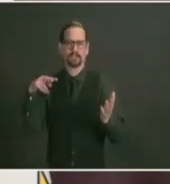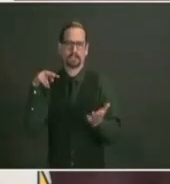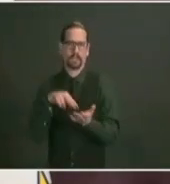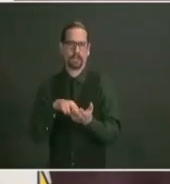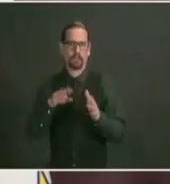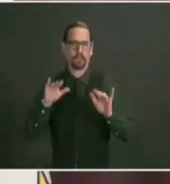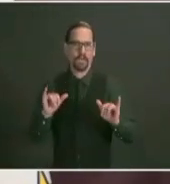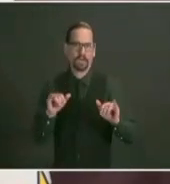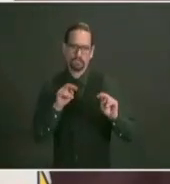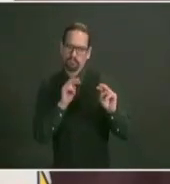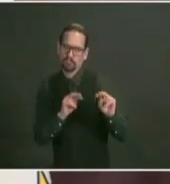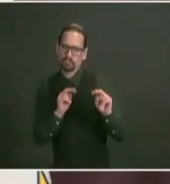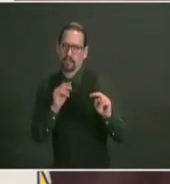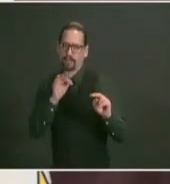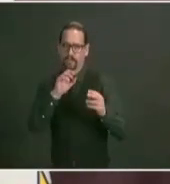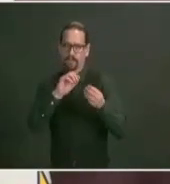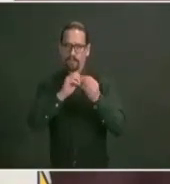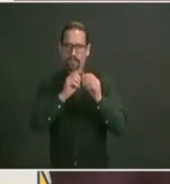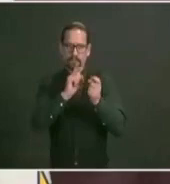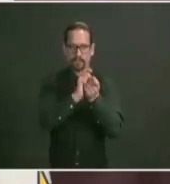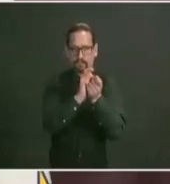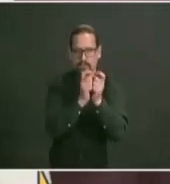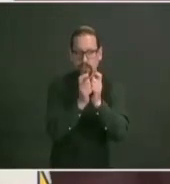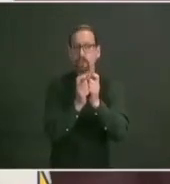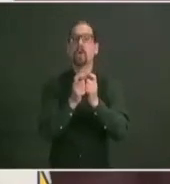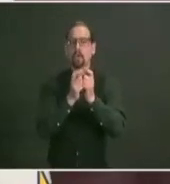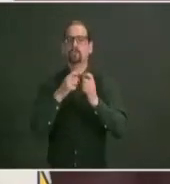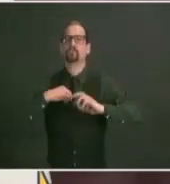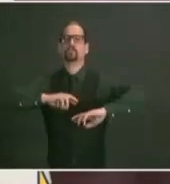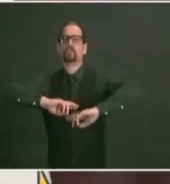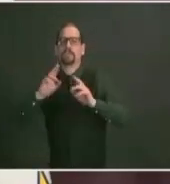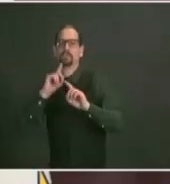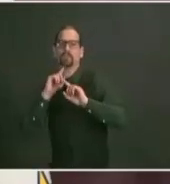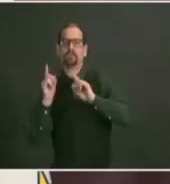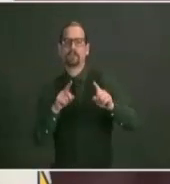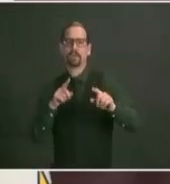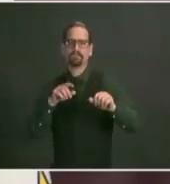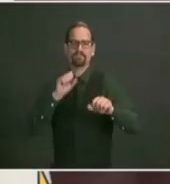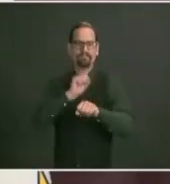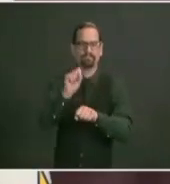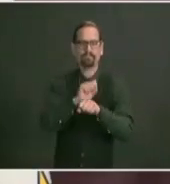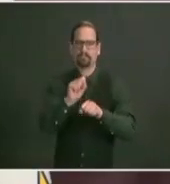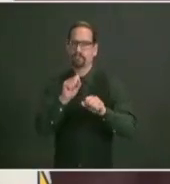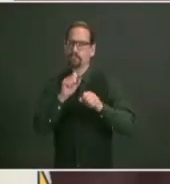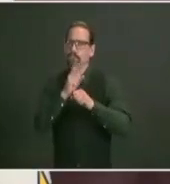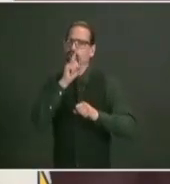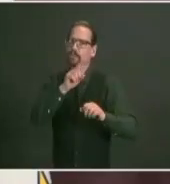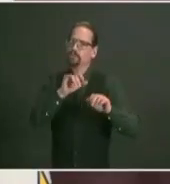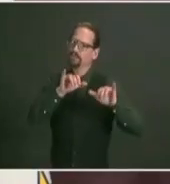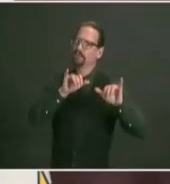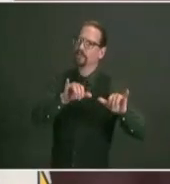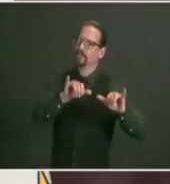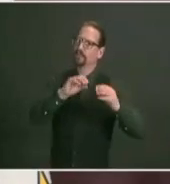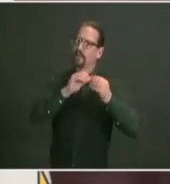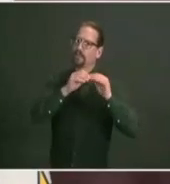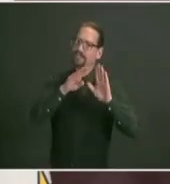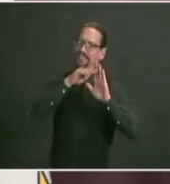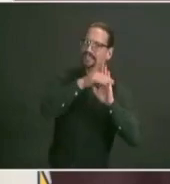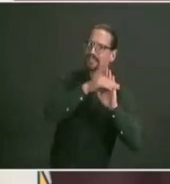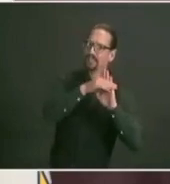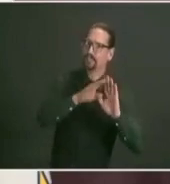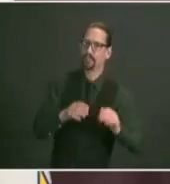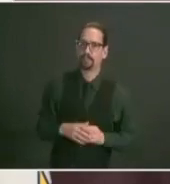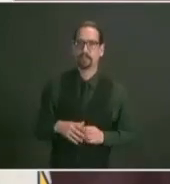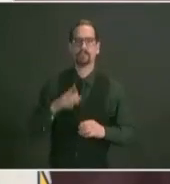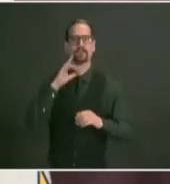we're also watching our covet 19 variant situation very